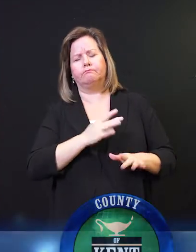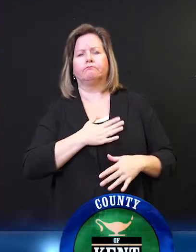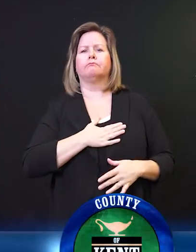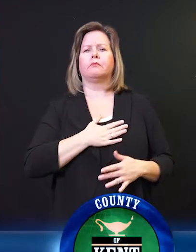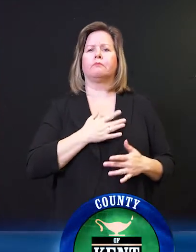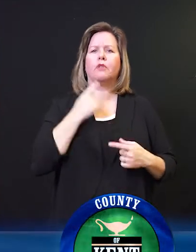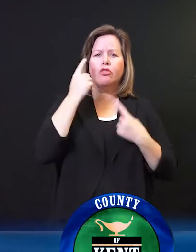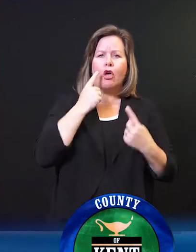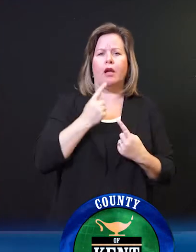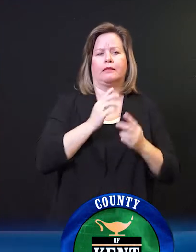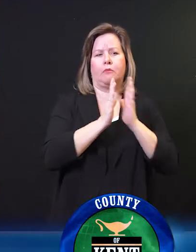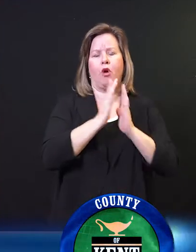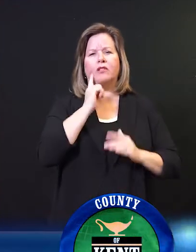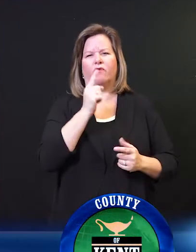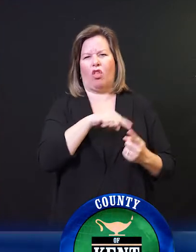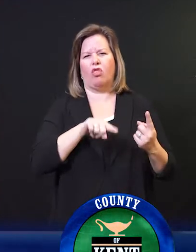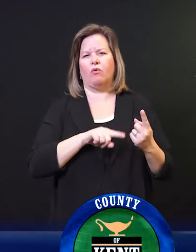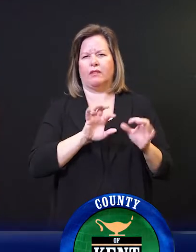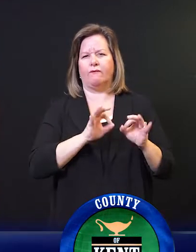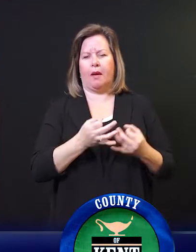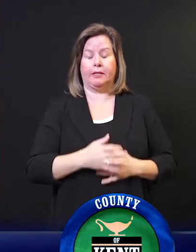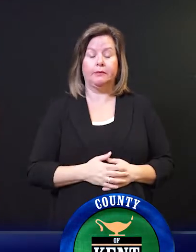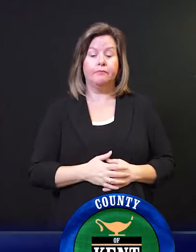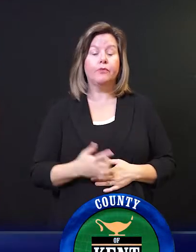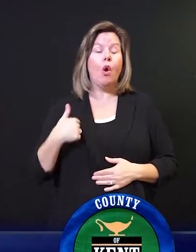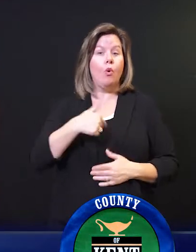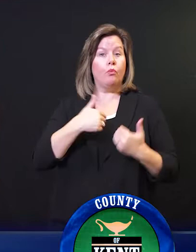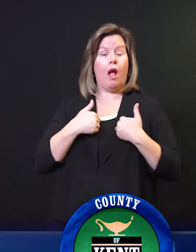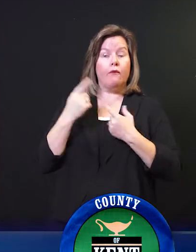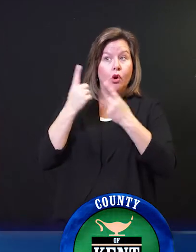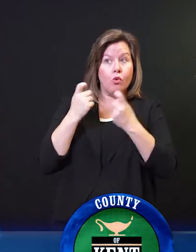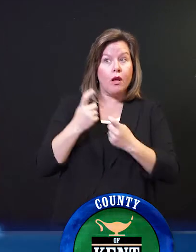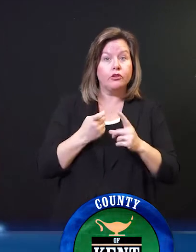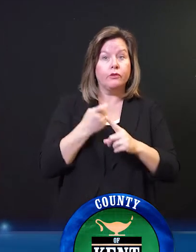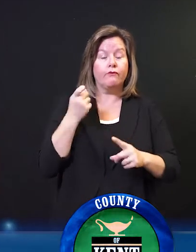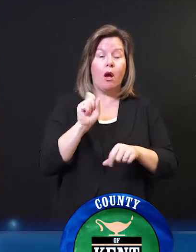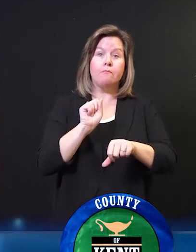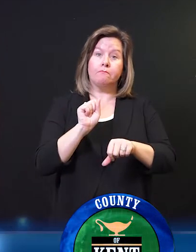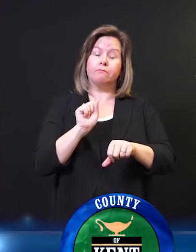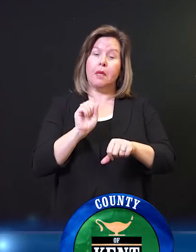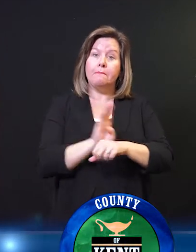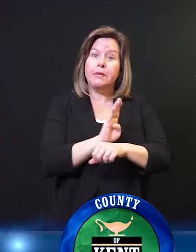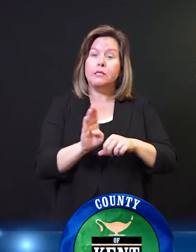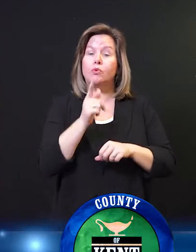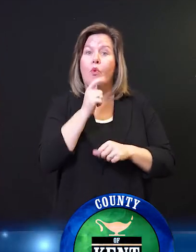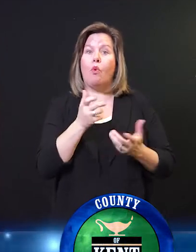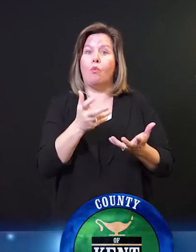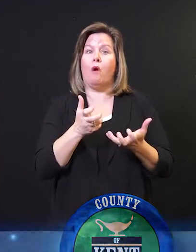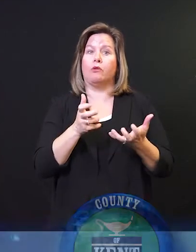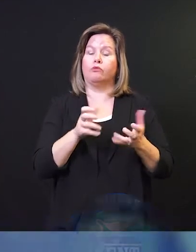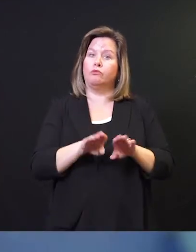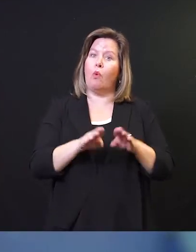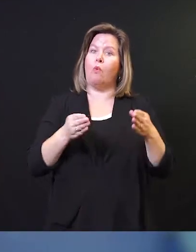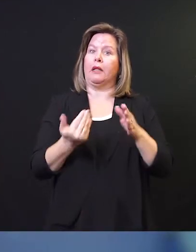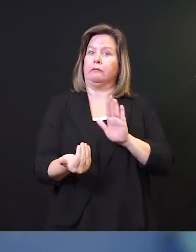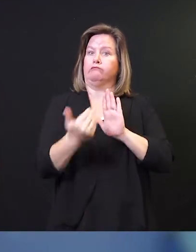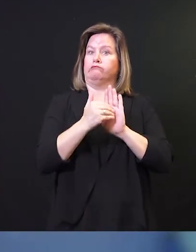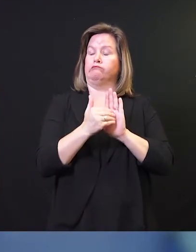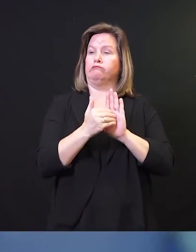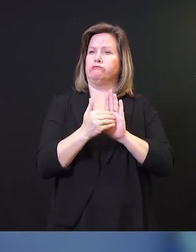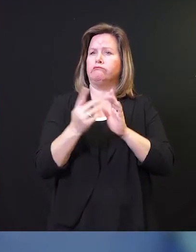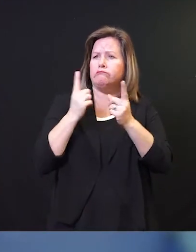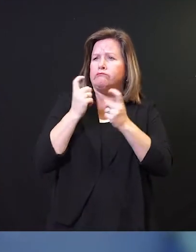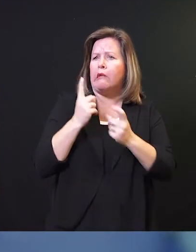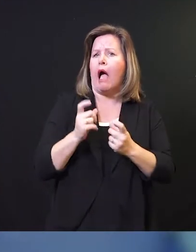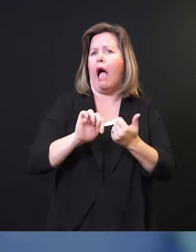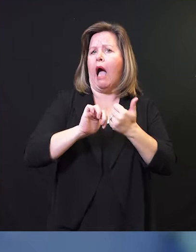We're getting lots of questions from employers who are looking forward to reopening. And we're also getting questions from individuals who'd like to know